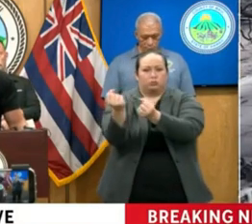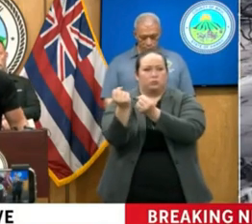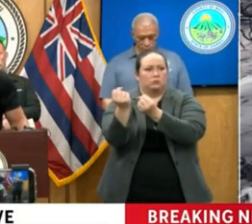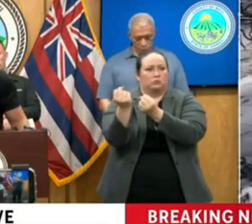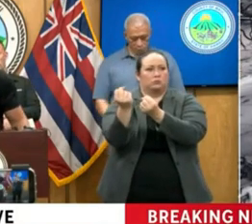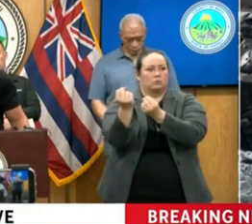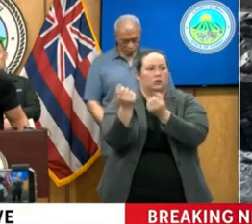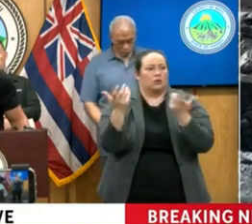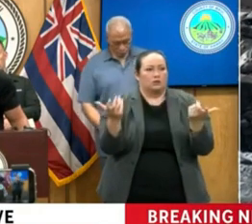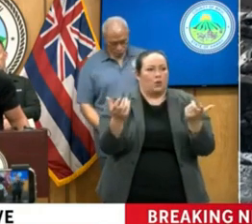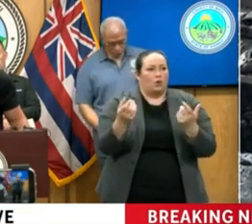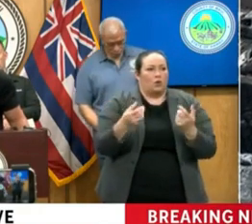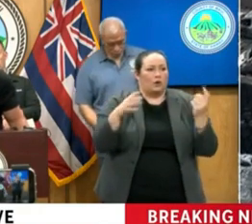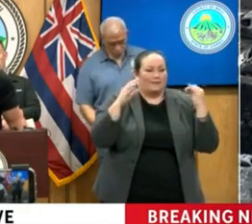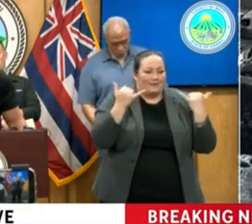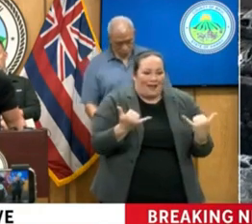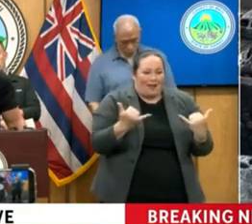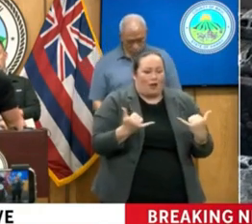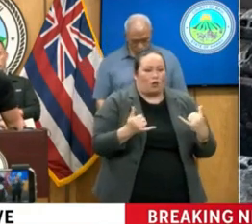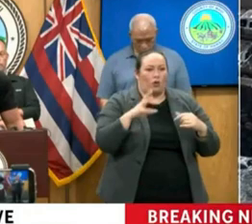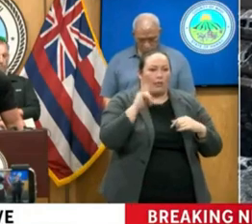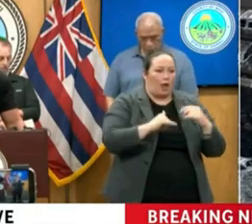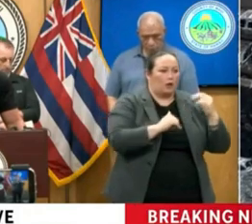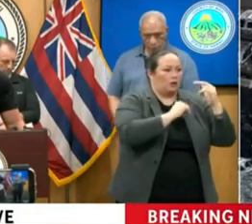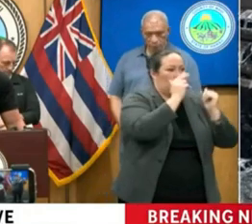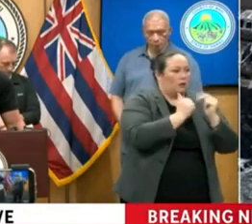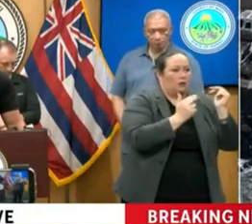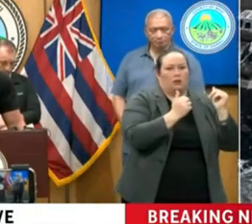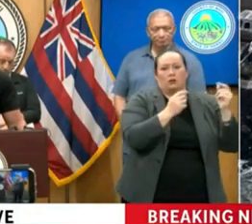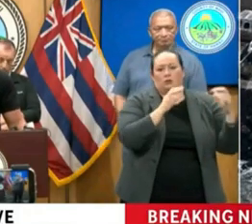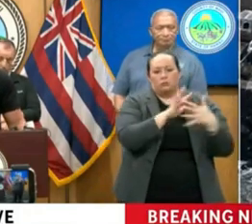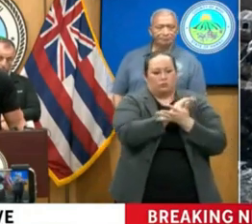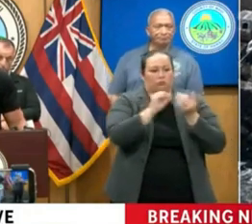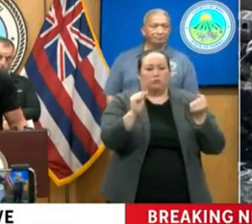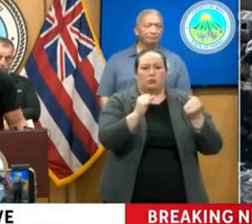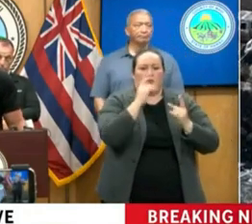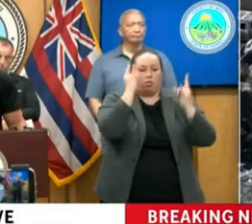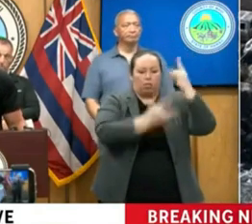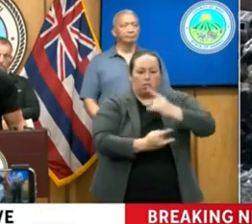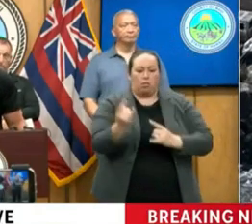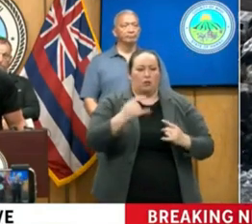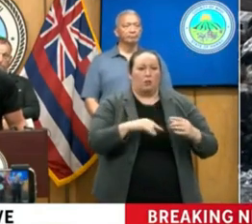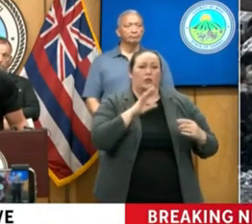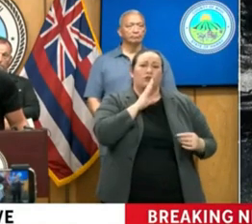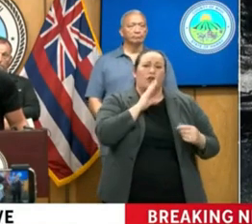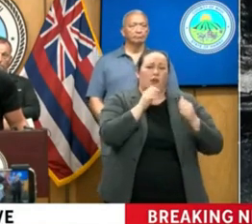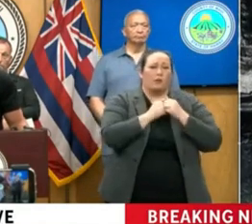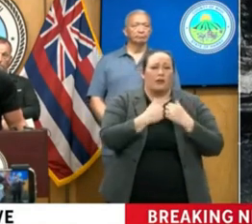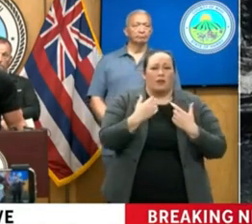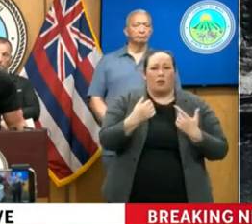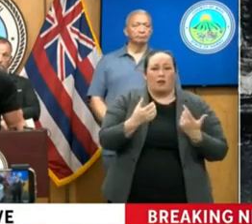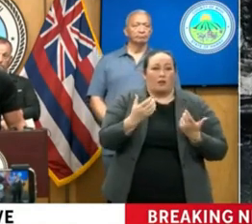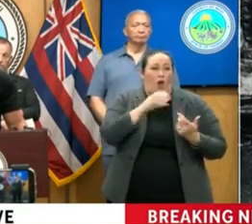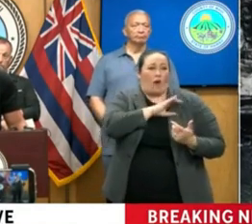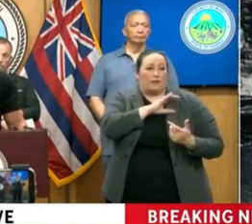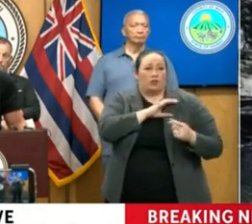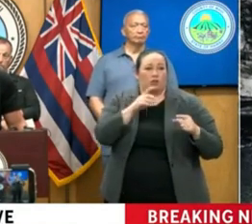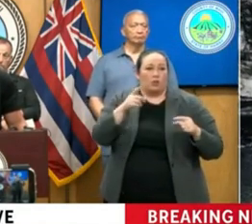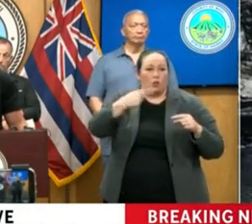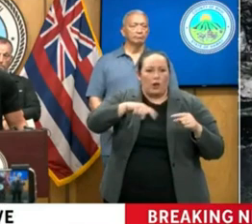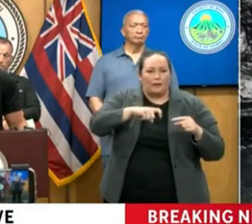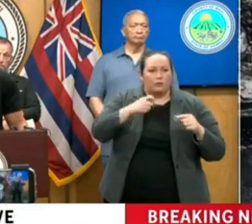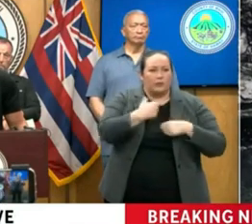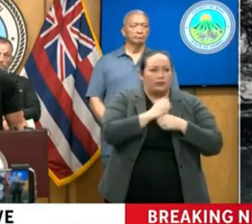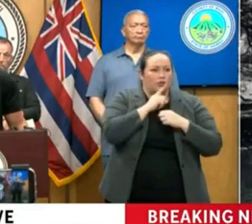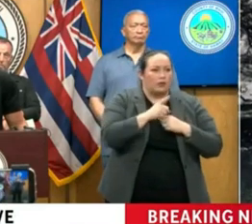now you've compound some of that. And so when we're speaking to our officers over there, we're actually having them to get to a certain area